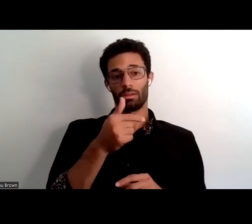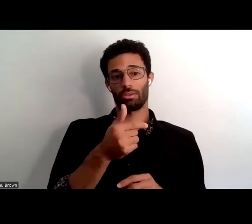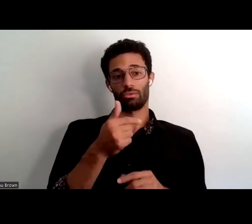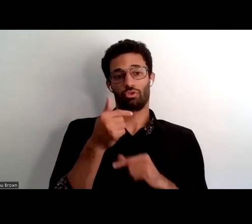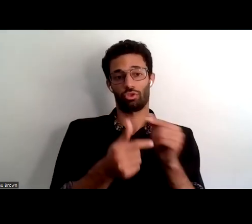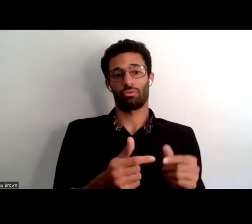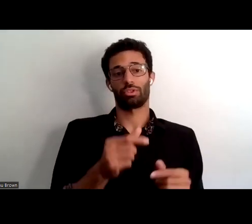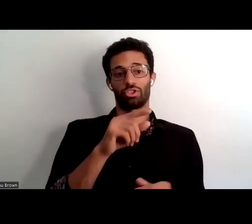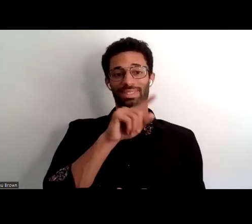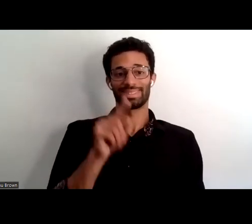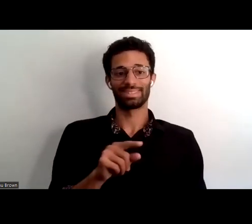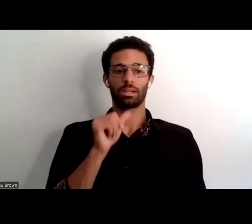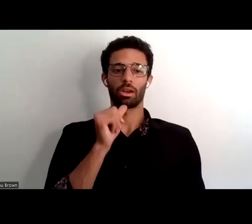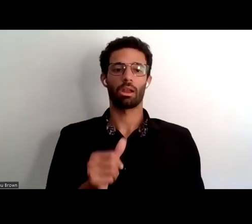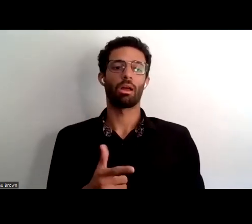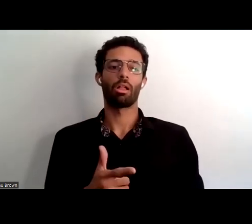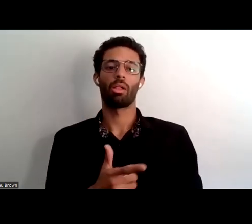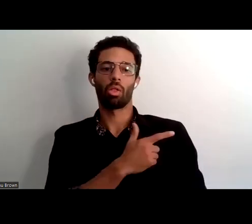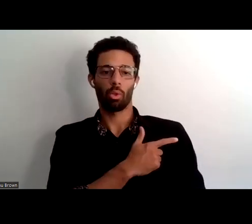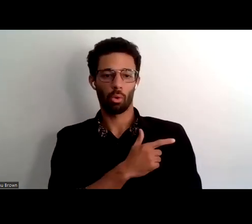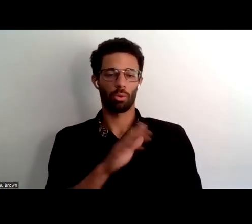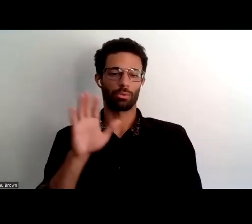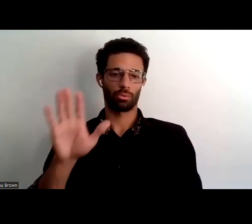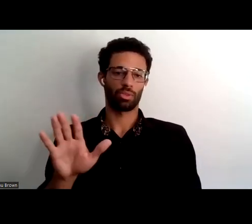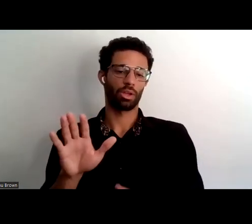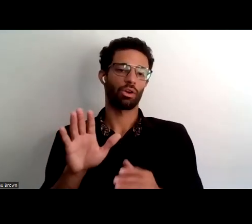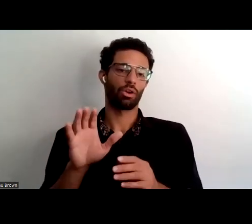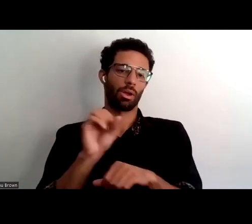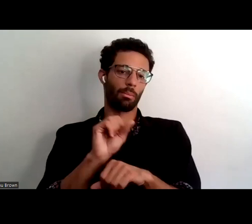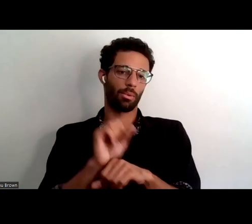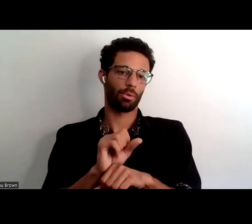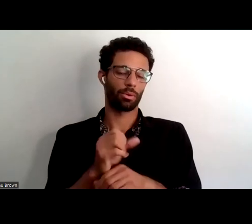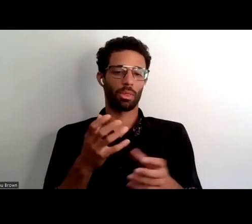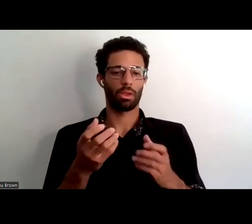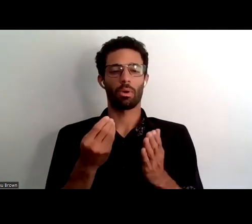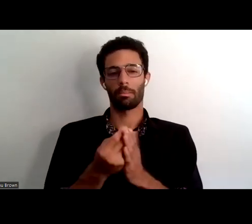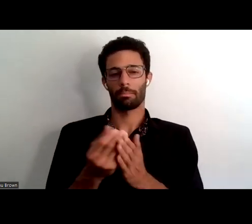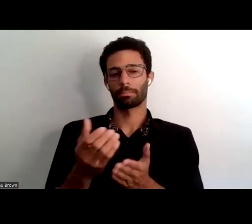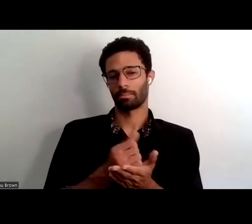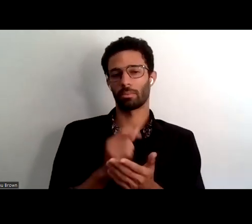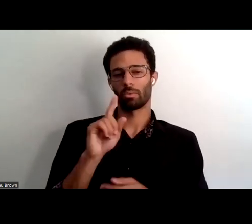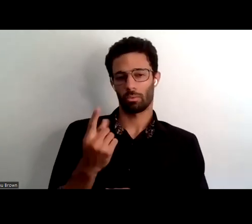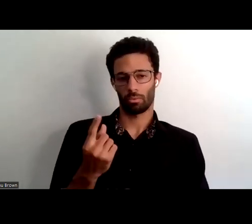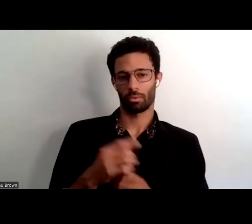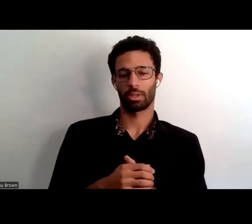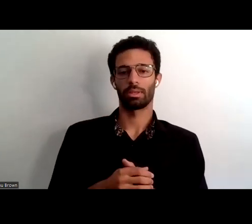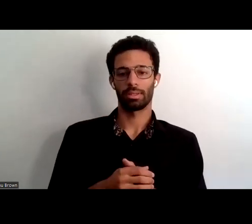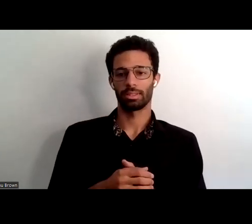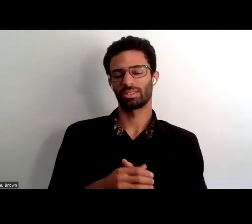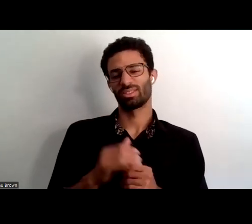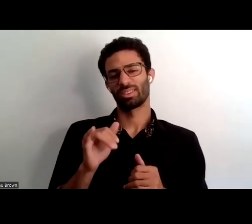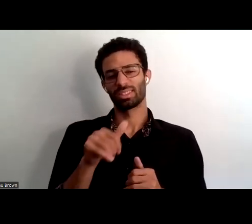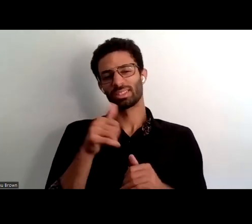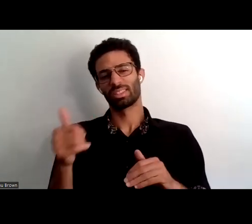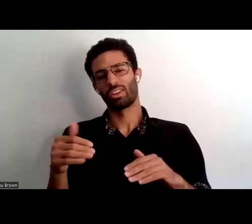not loyal to their employers they're only looking for the money so i'm just putting in another layer of